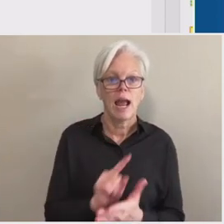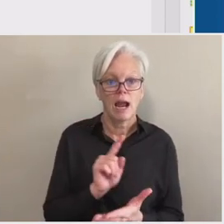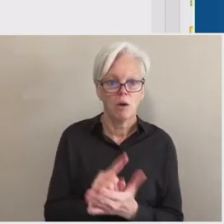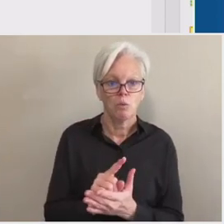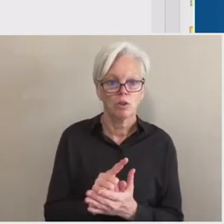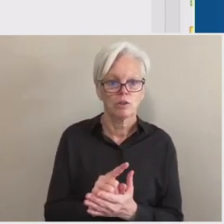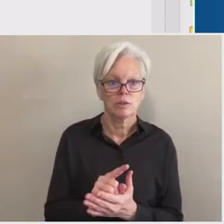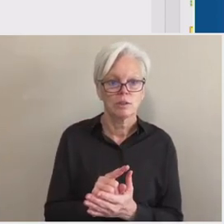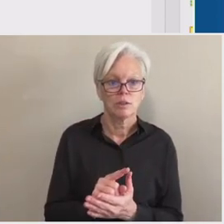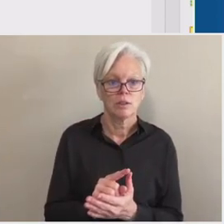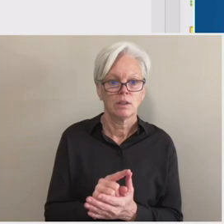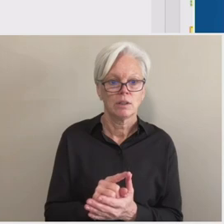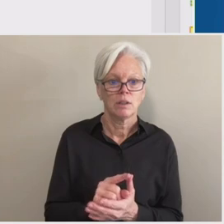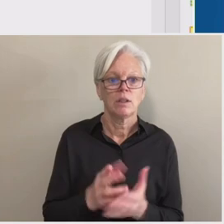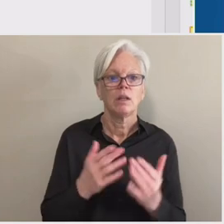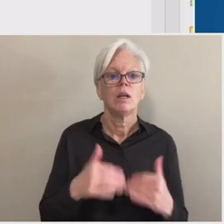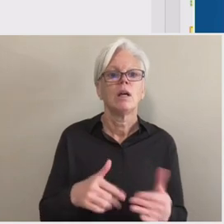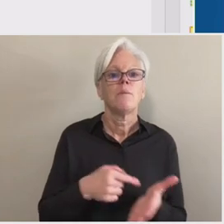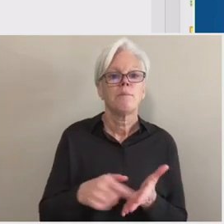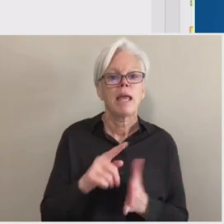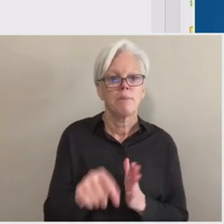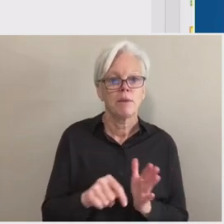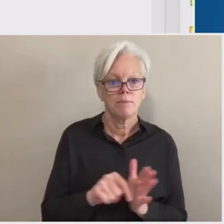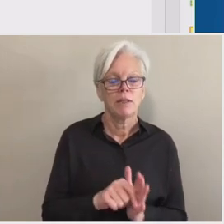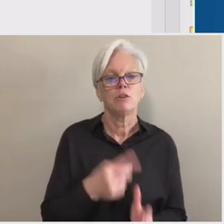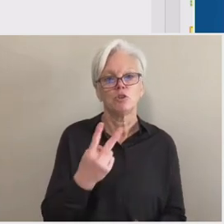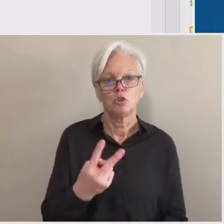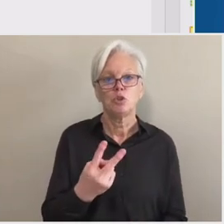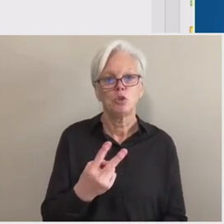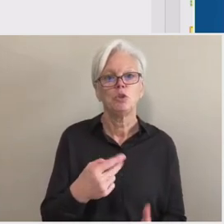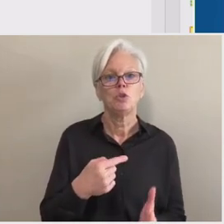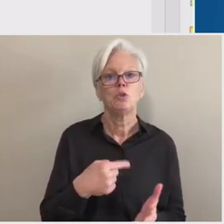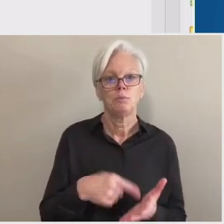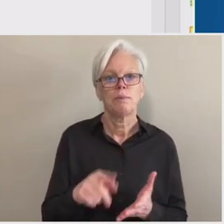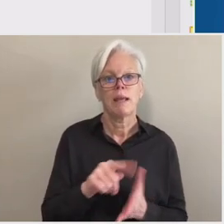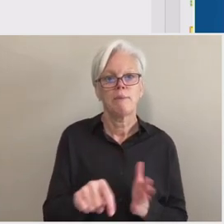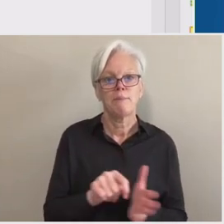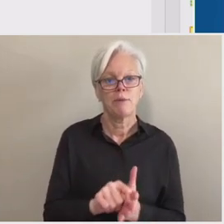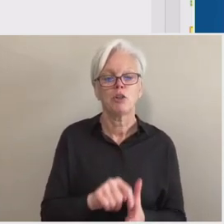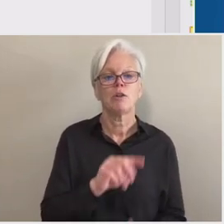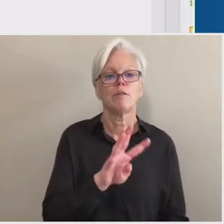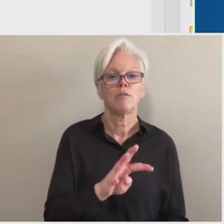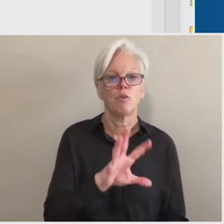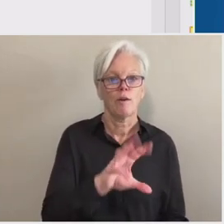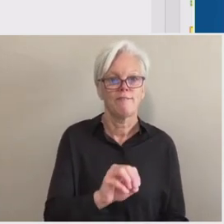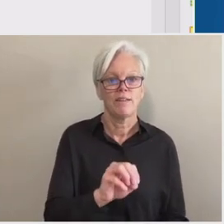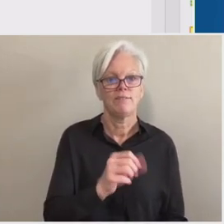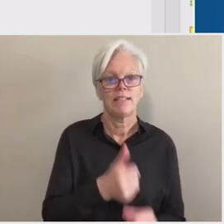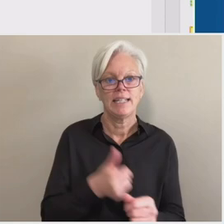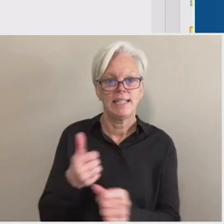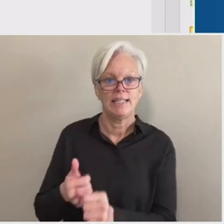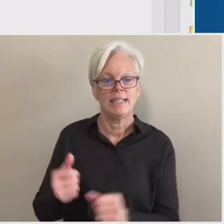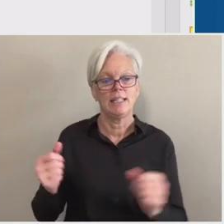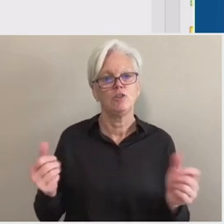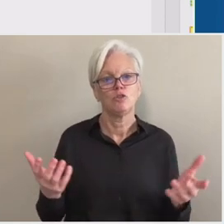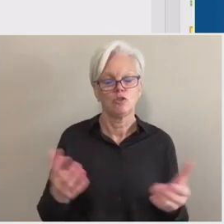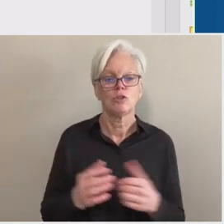As a result, they have a payment period, they have two payment periods in the academic year, each of them 450 hours.